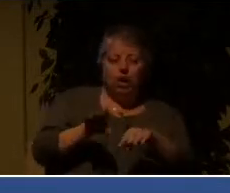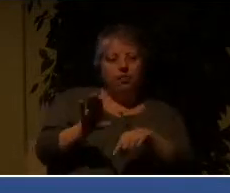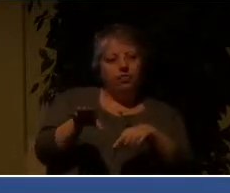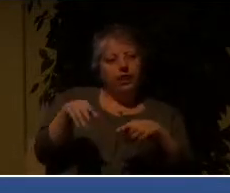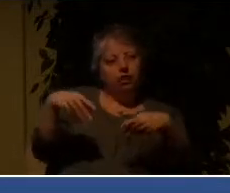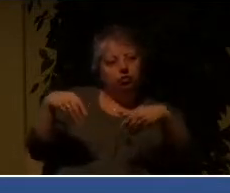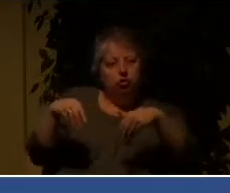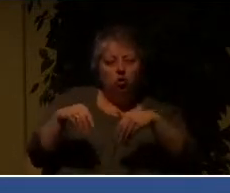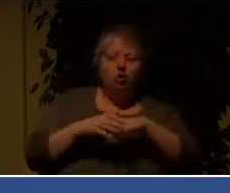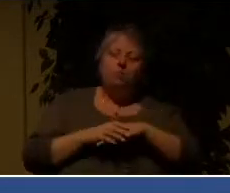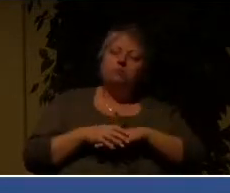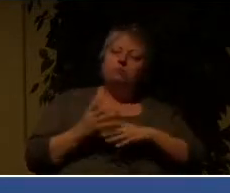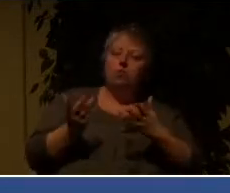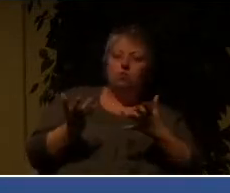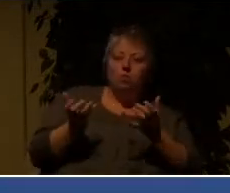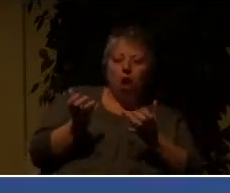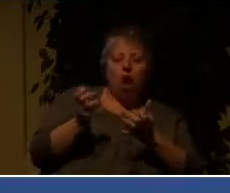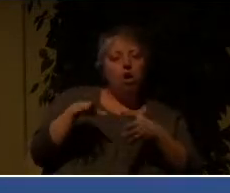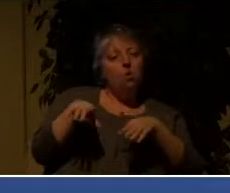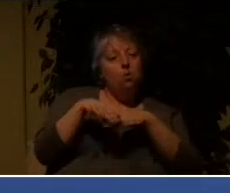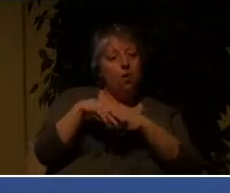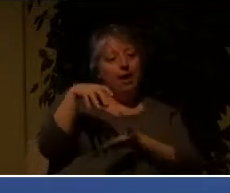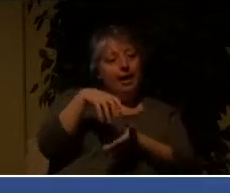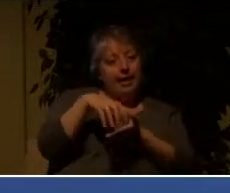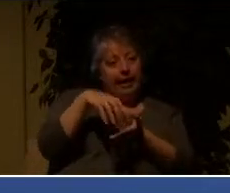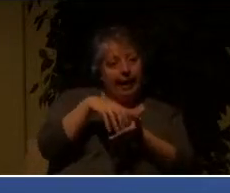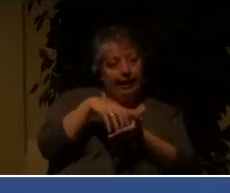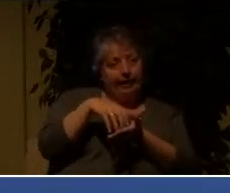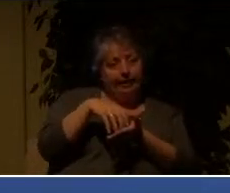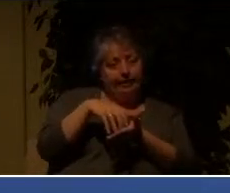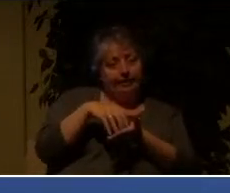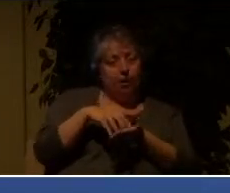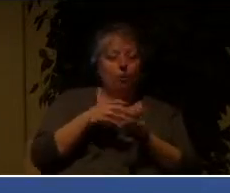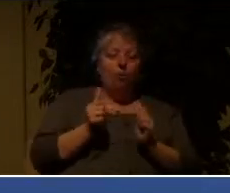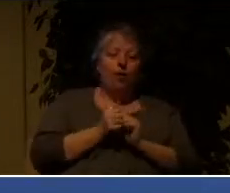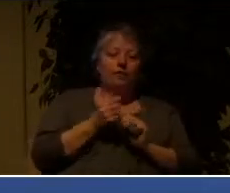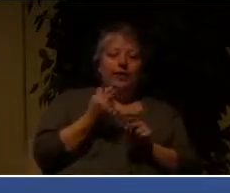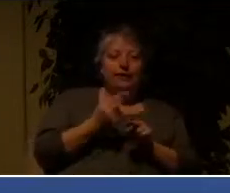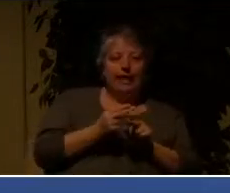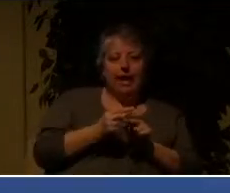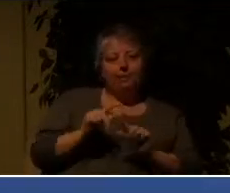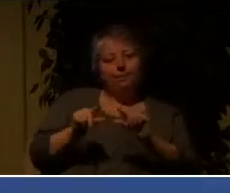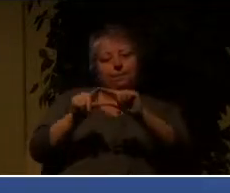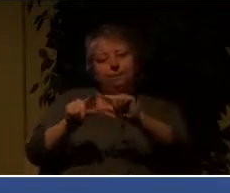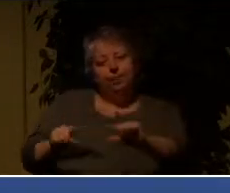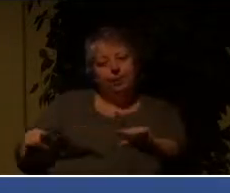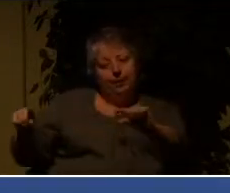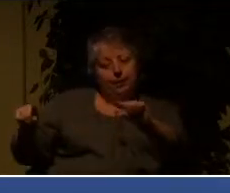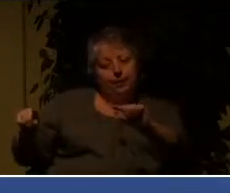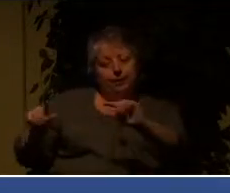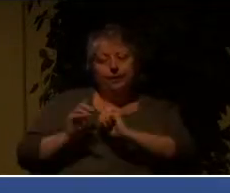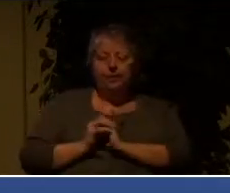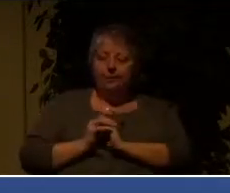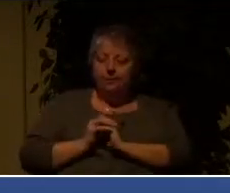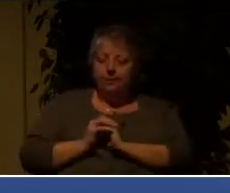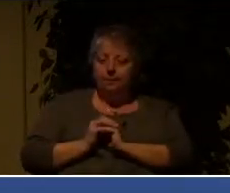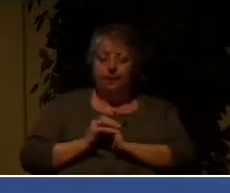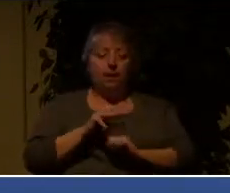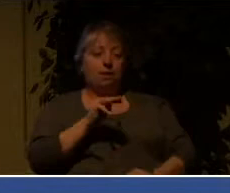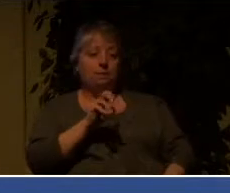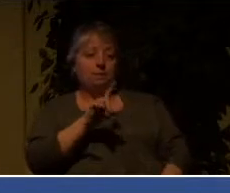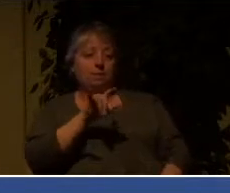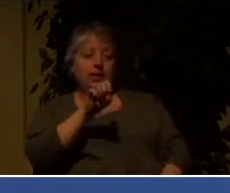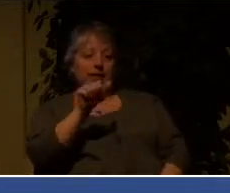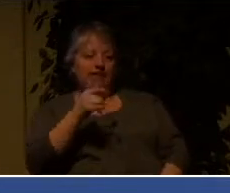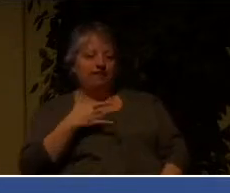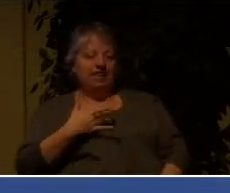asking for a wedding cake with their names inscribed on it. Melissa felt